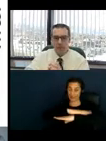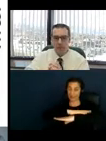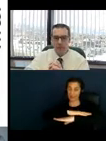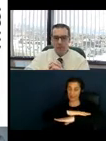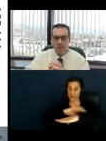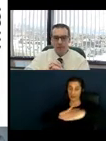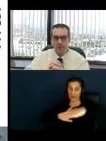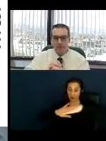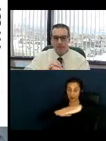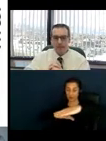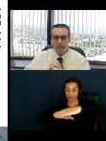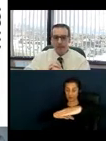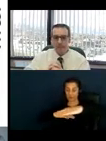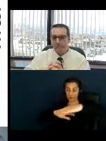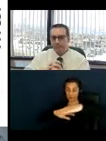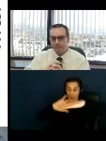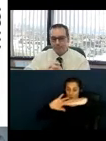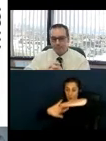moving forward.